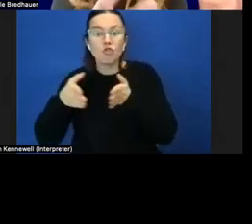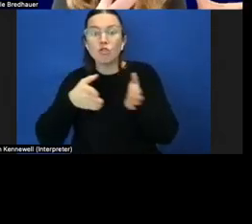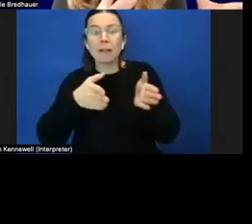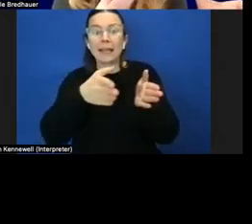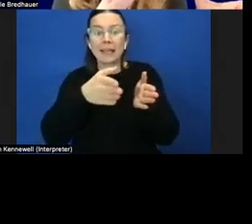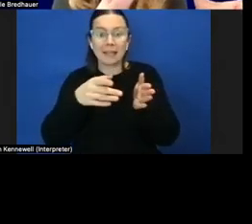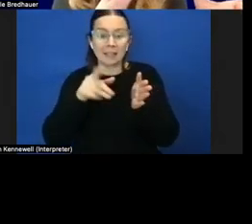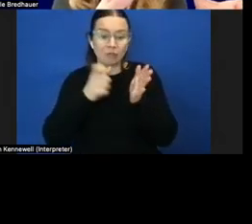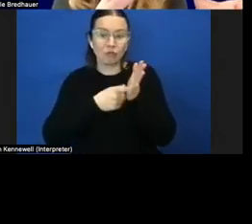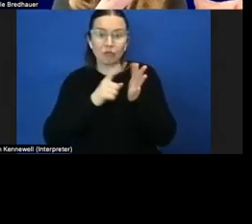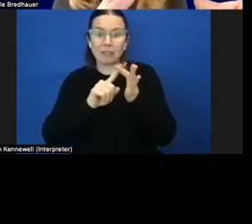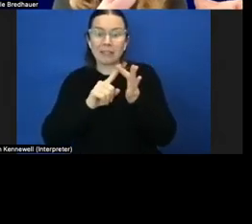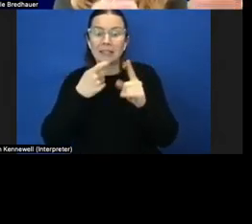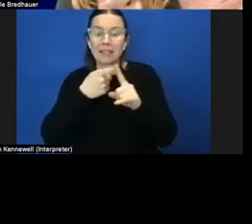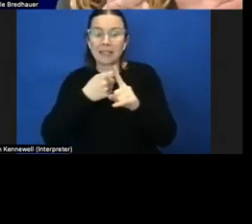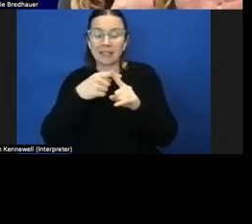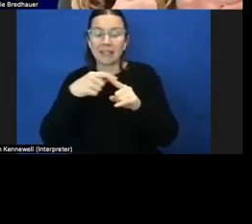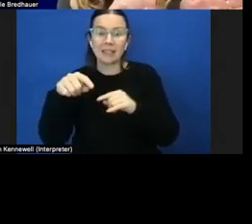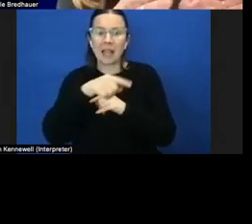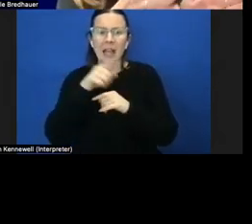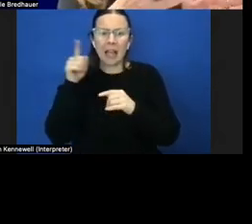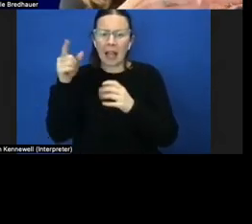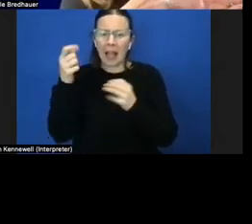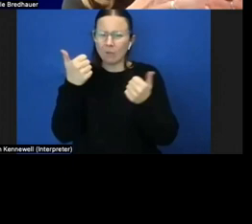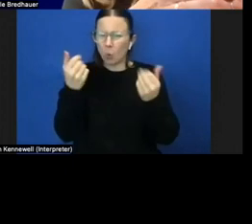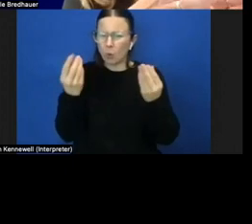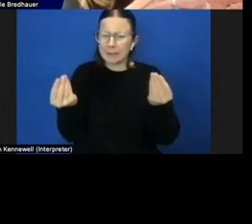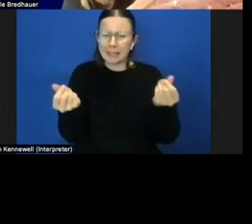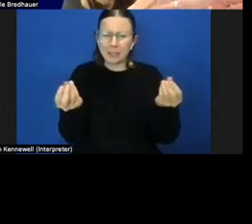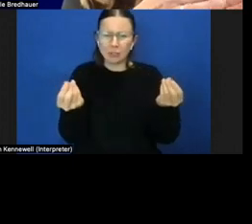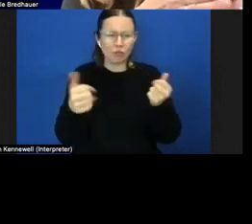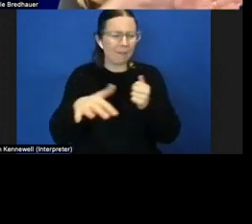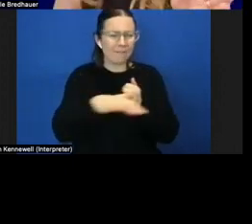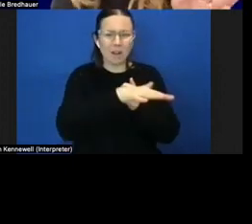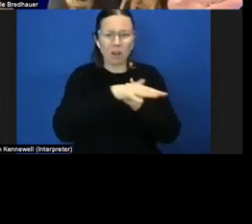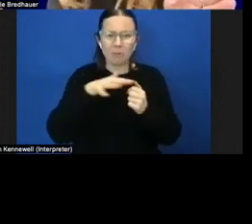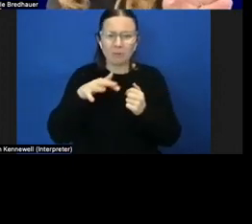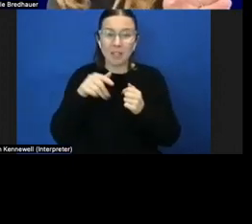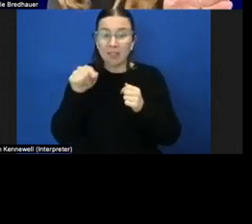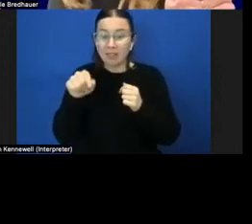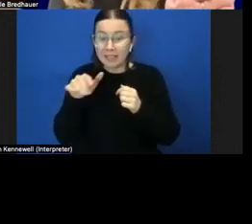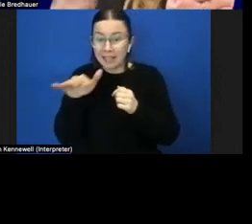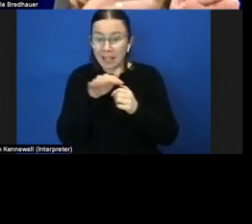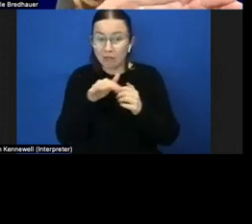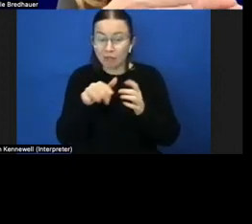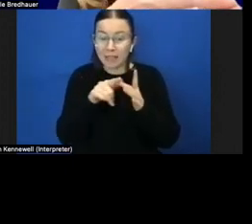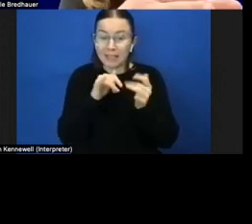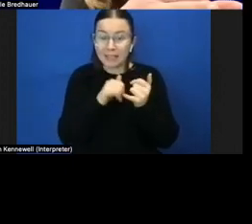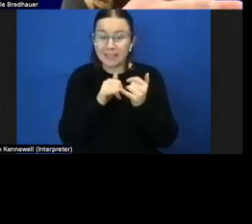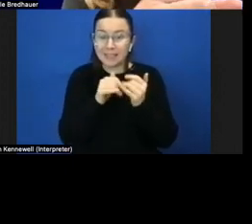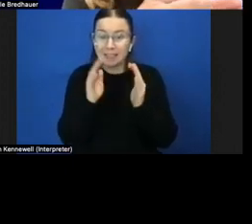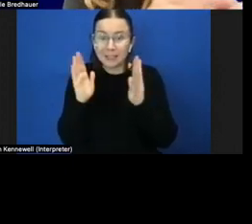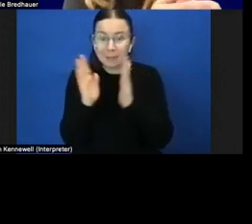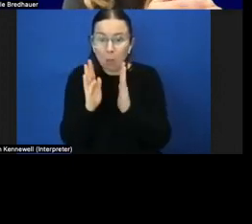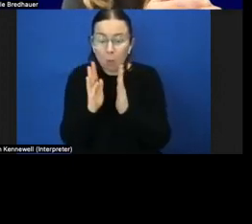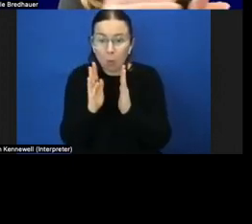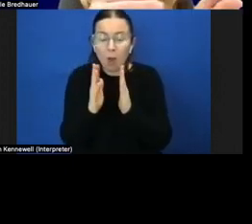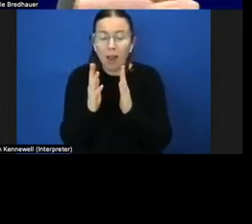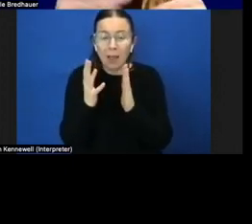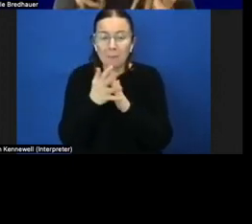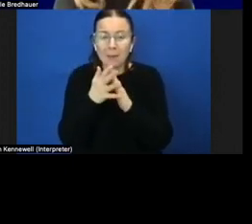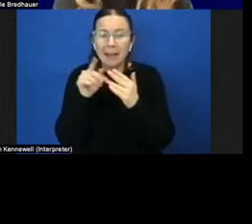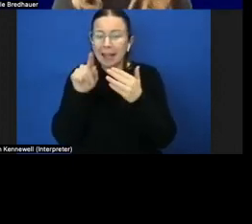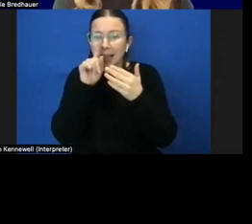really rich sensory environment the space is small if he's choosing to cross from one side of the fence for the other